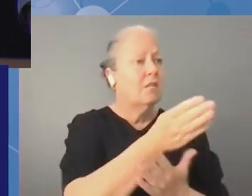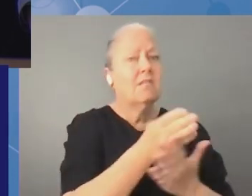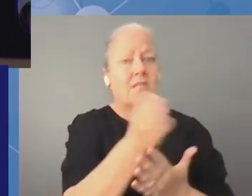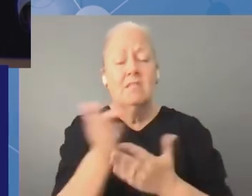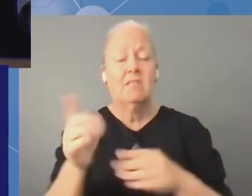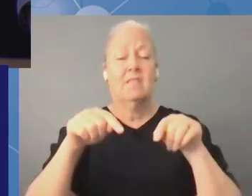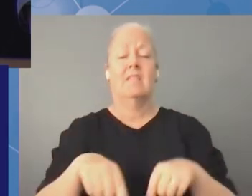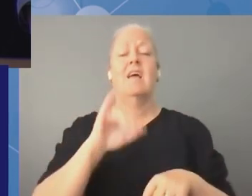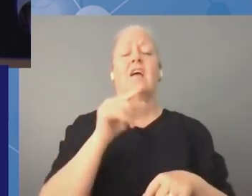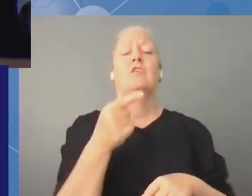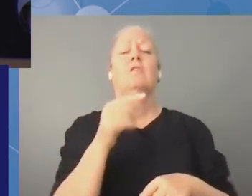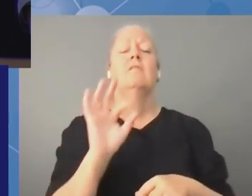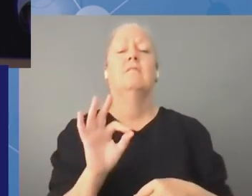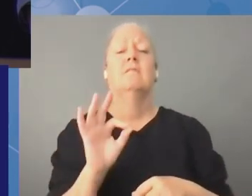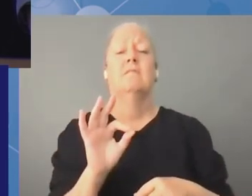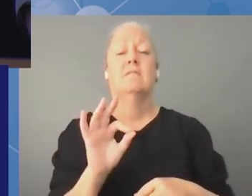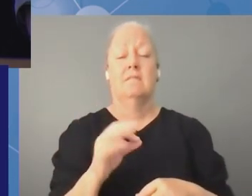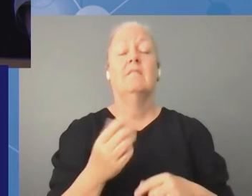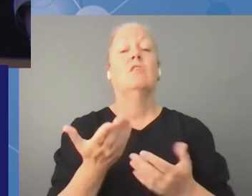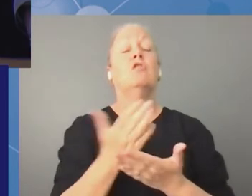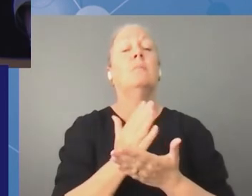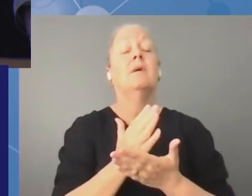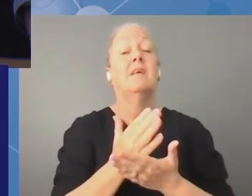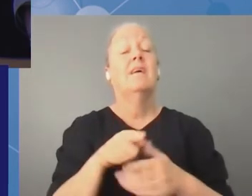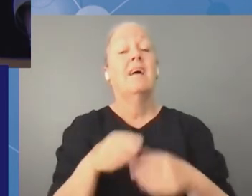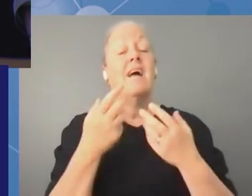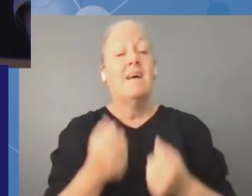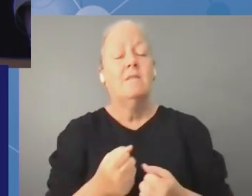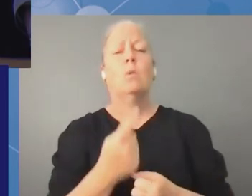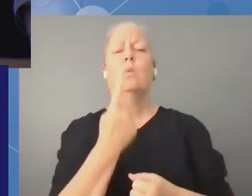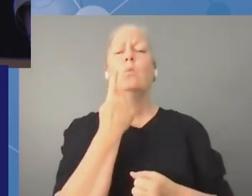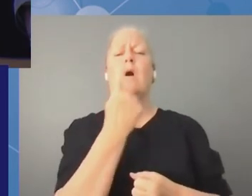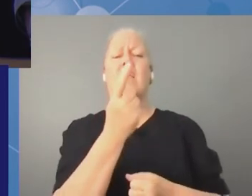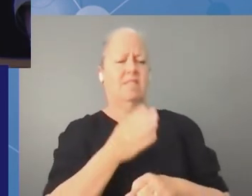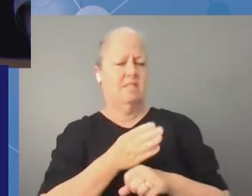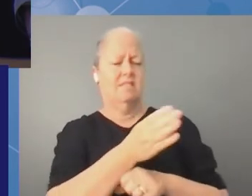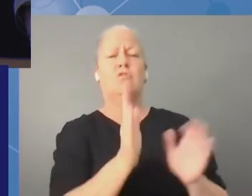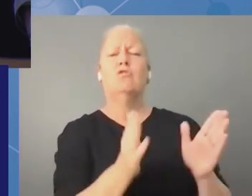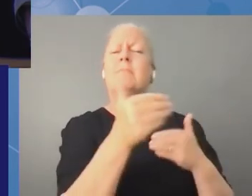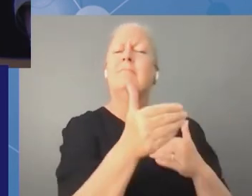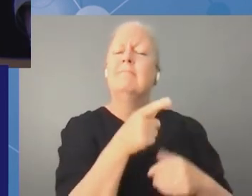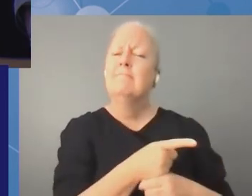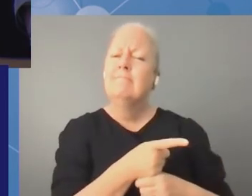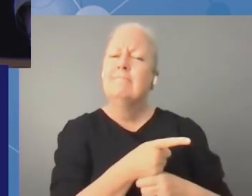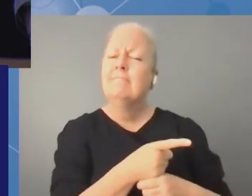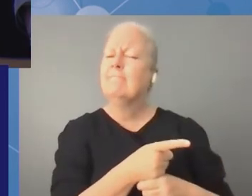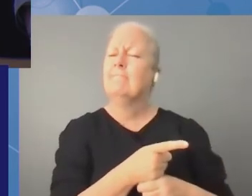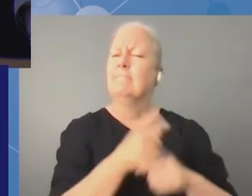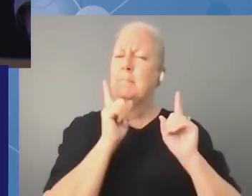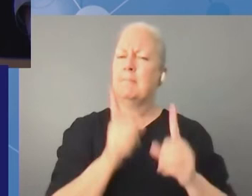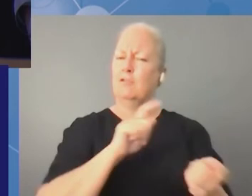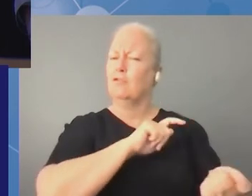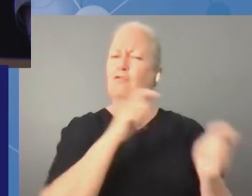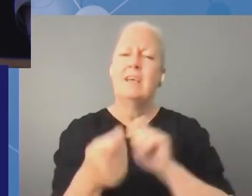saw that the interpreting service was only available in one room so we should change that as we go